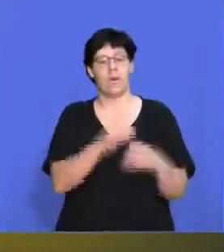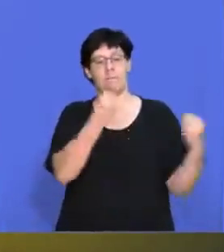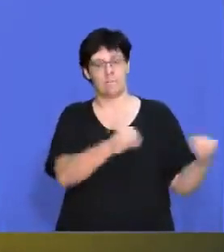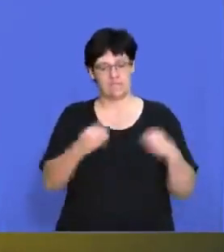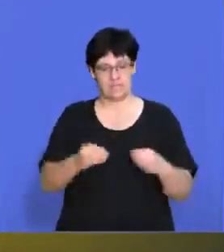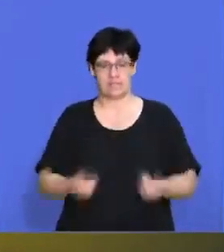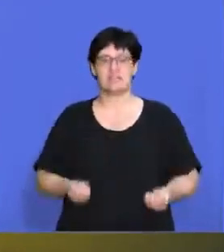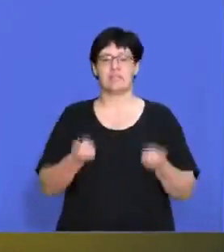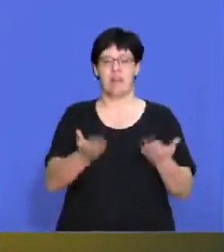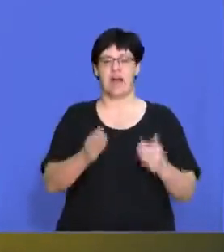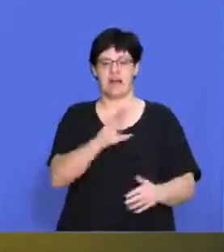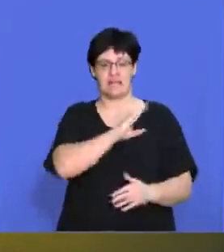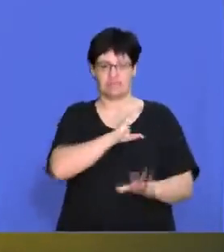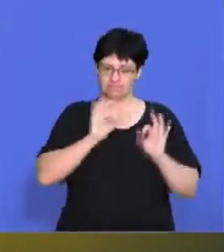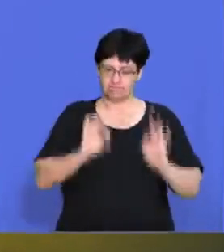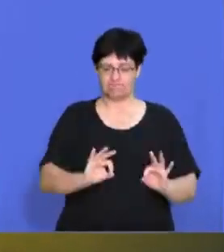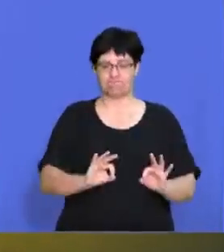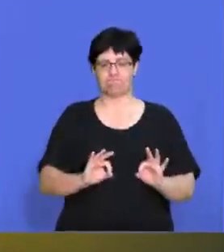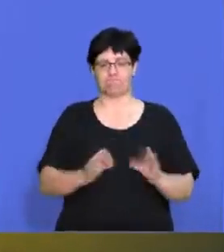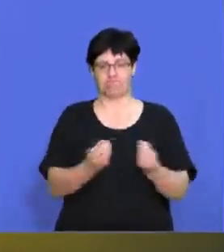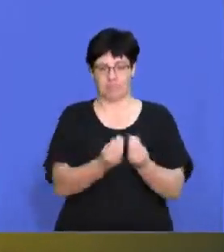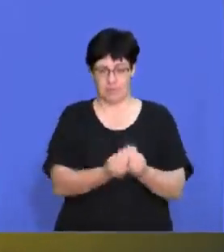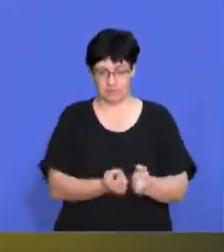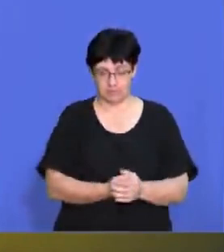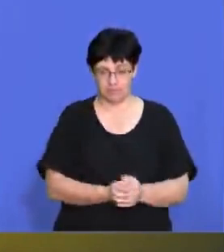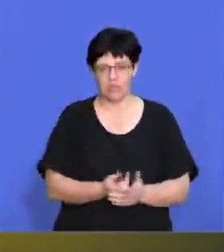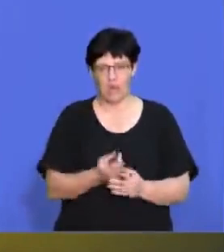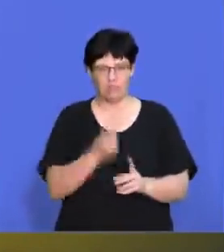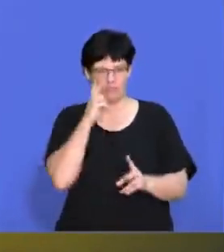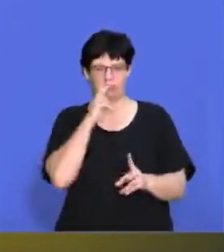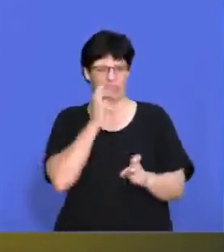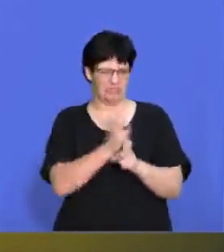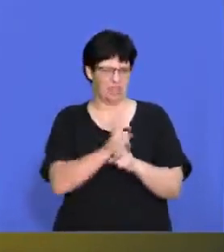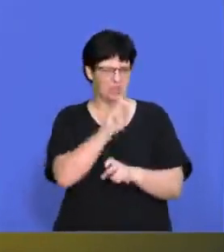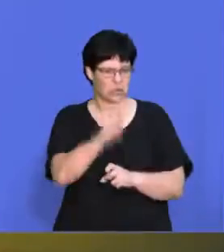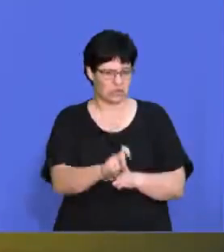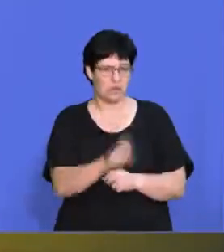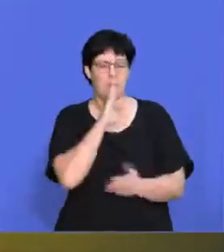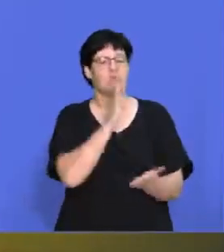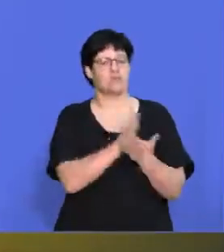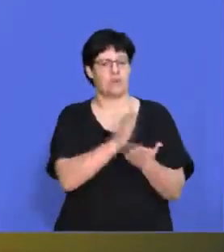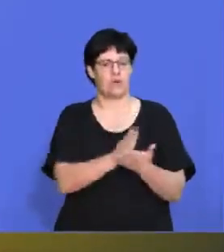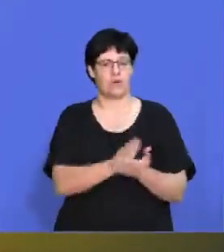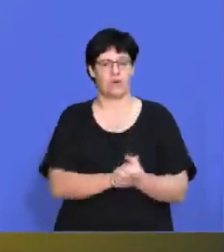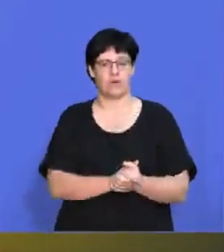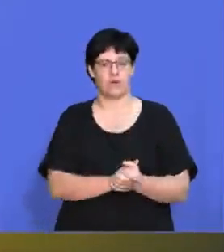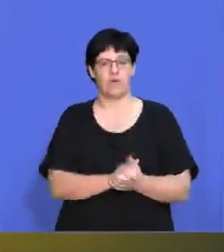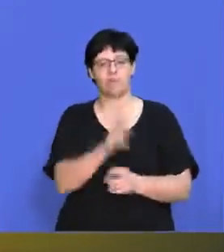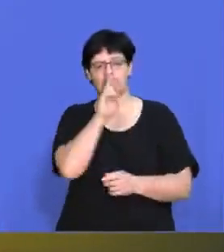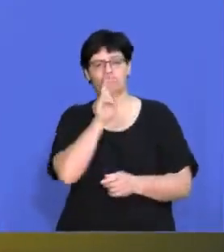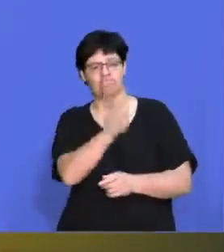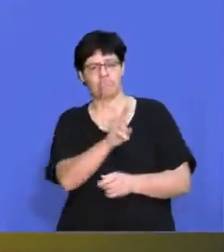the business is supplying their customers with the correct goods. a little bit of a tricky question. Let's make sure that